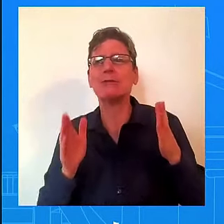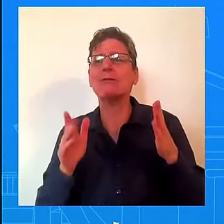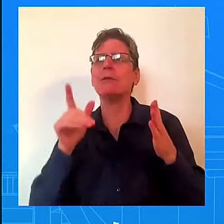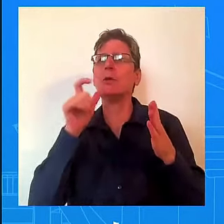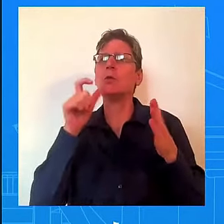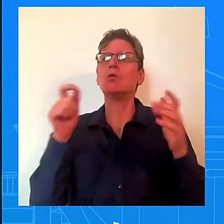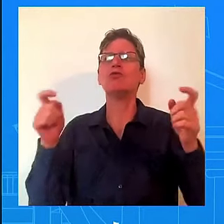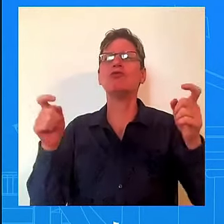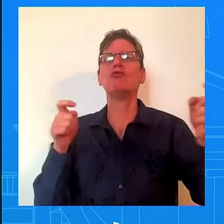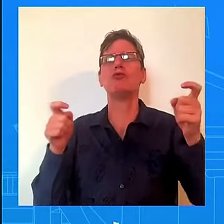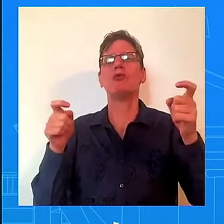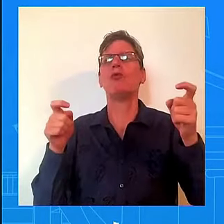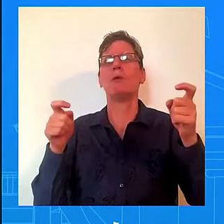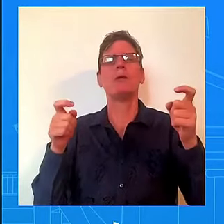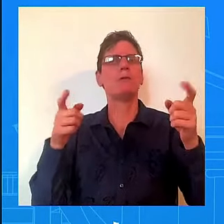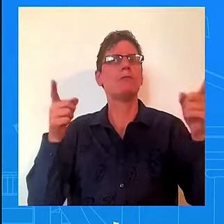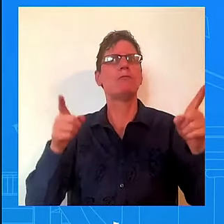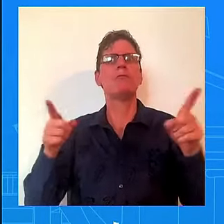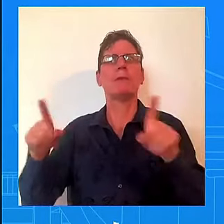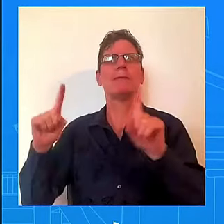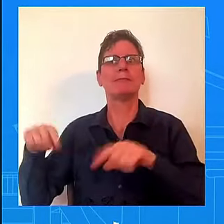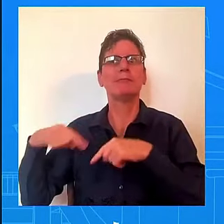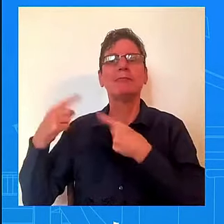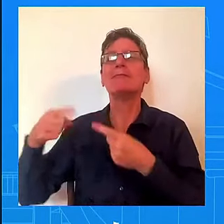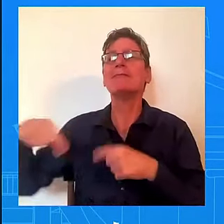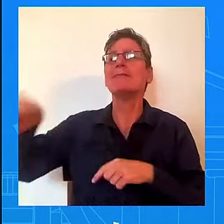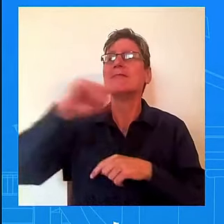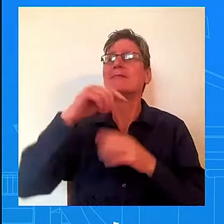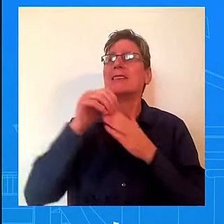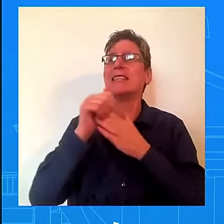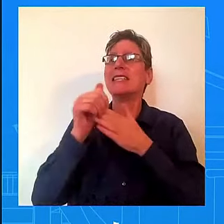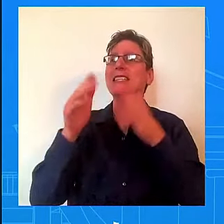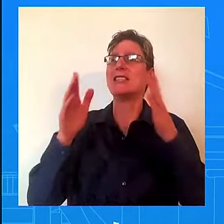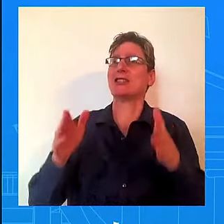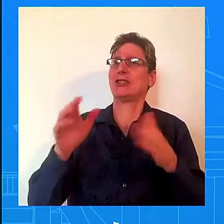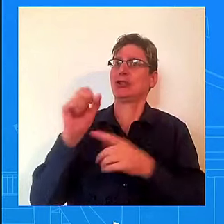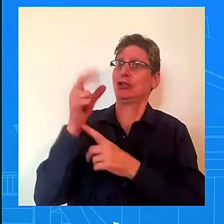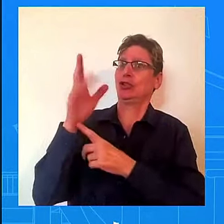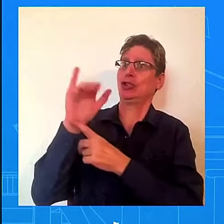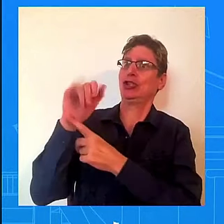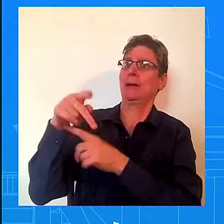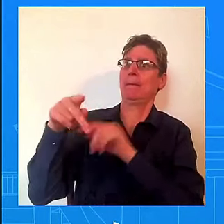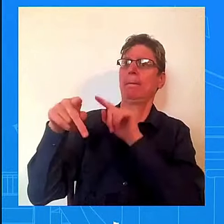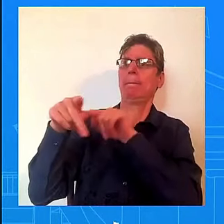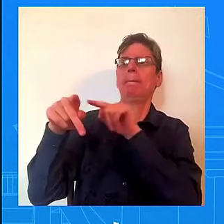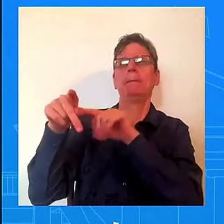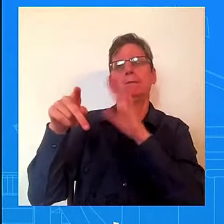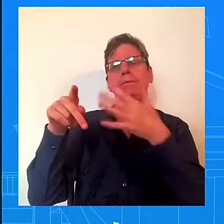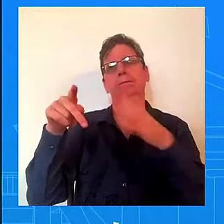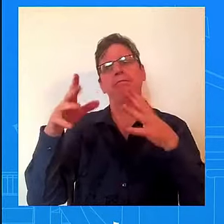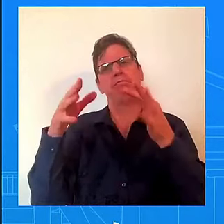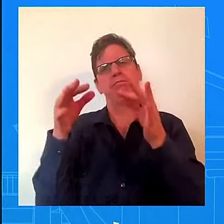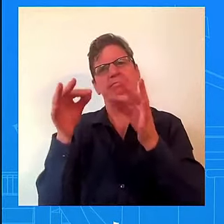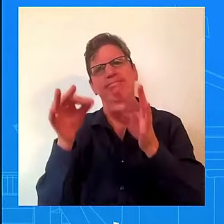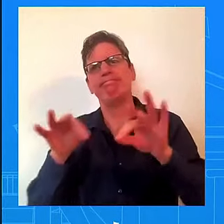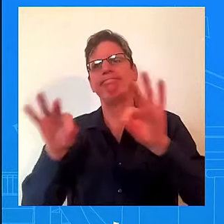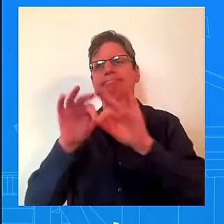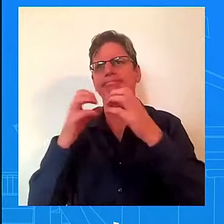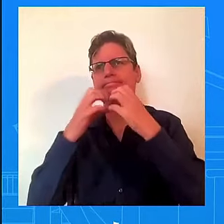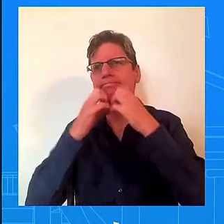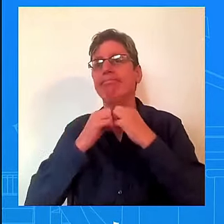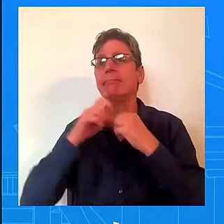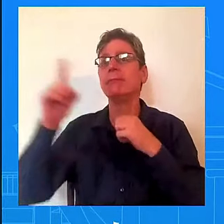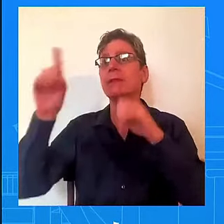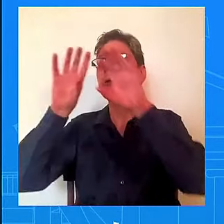leadership matters. They understand that this was a partnership that was done between the President and the Vice President. And they